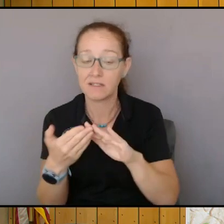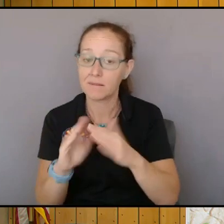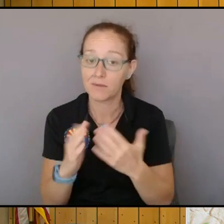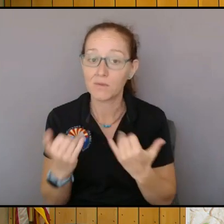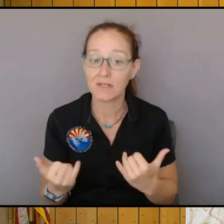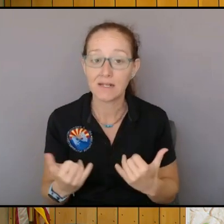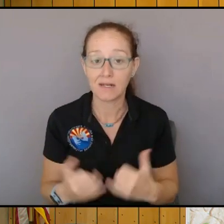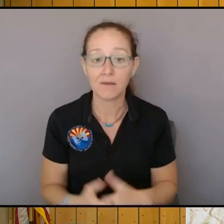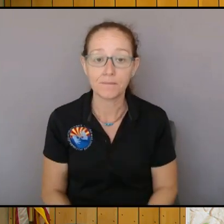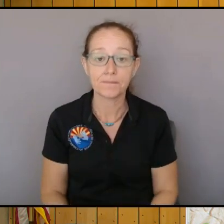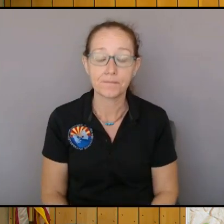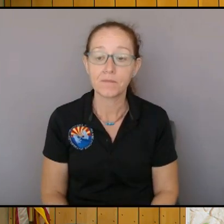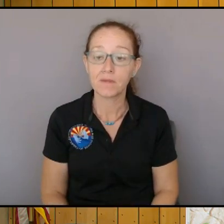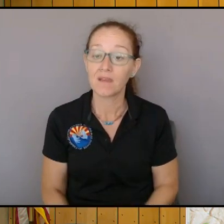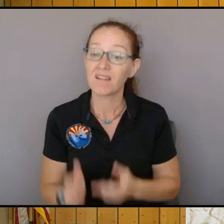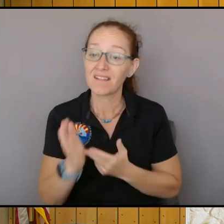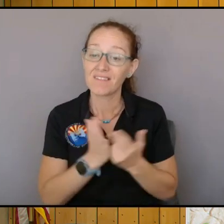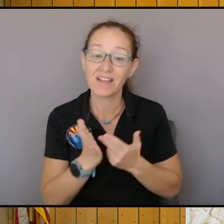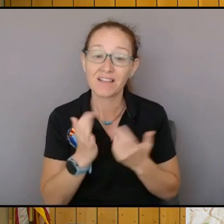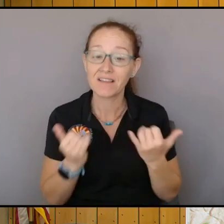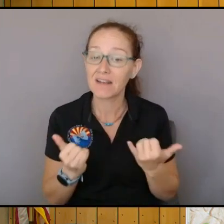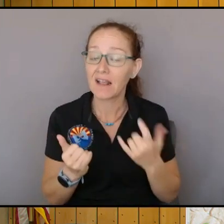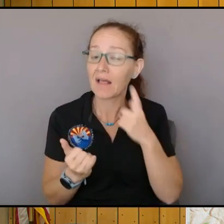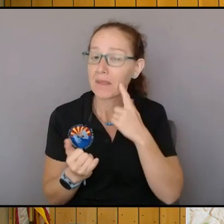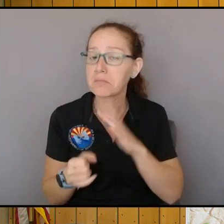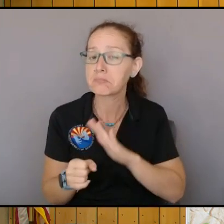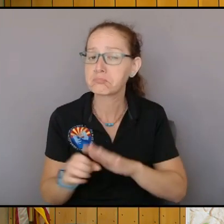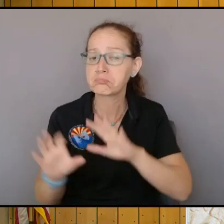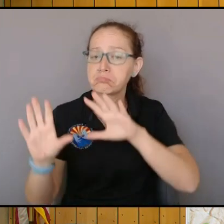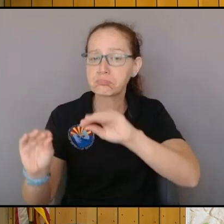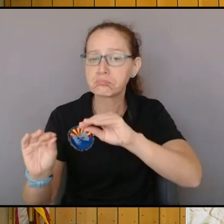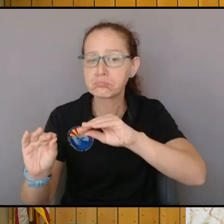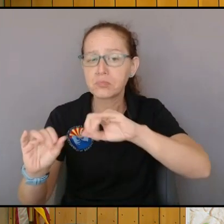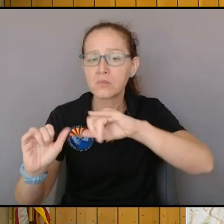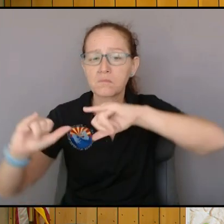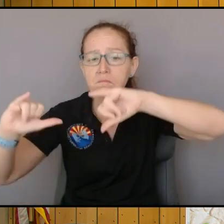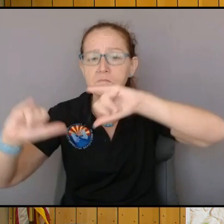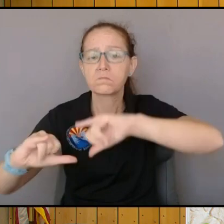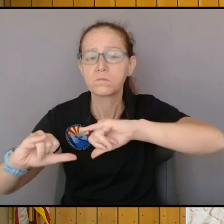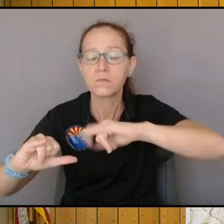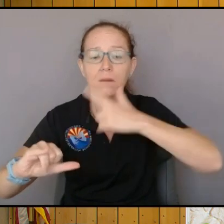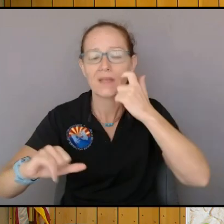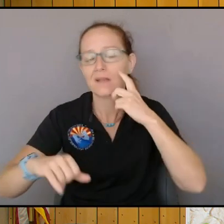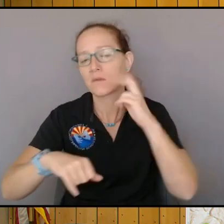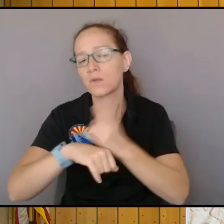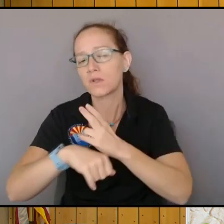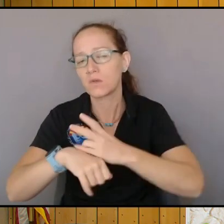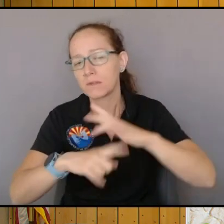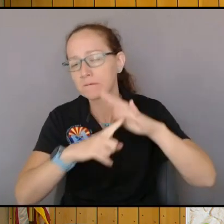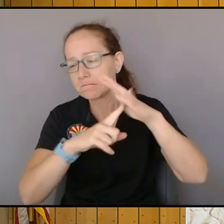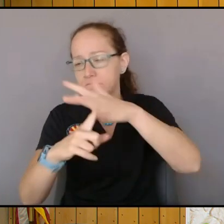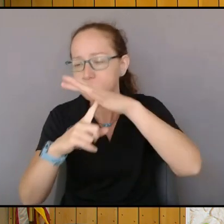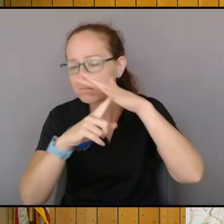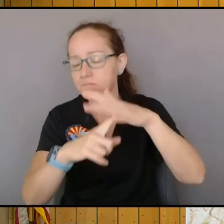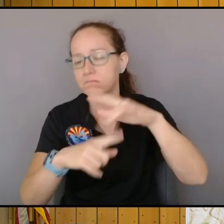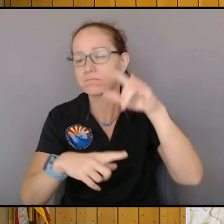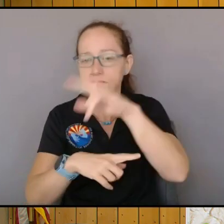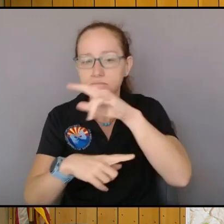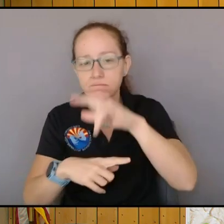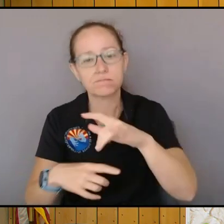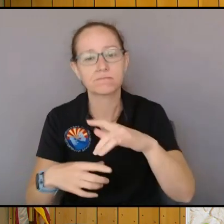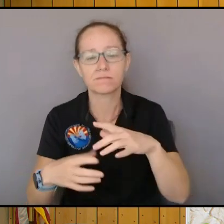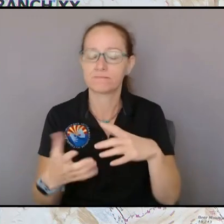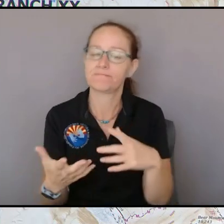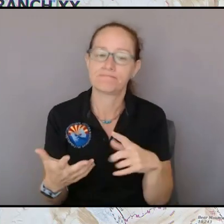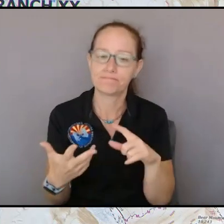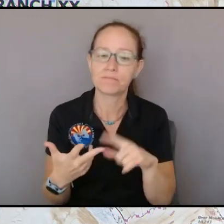frankly don't think that's going to happen today because we're going to do we're going to put a significant amount of air power and and ground forces into preventing that